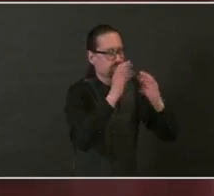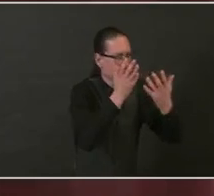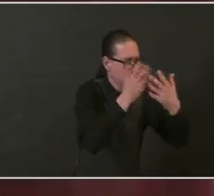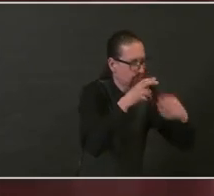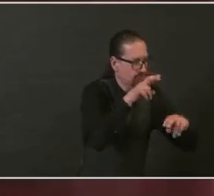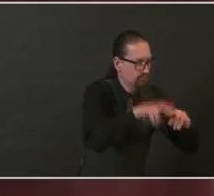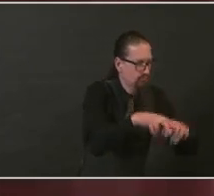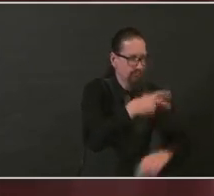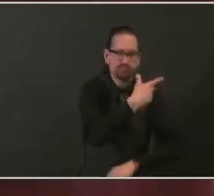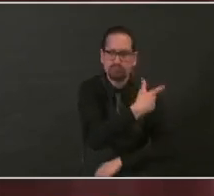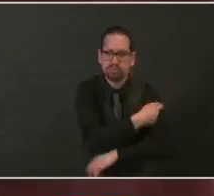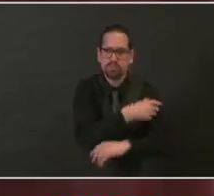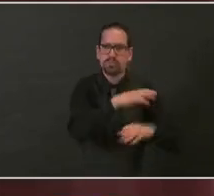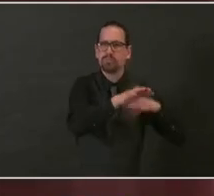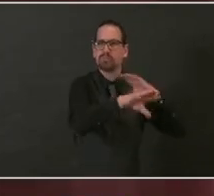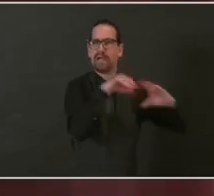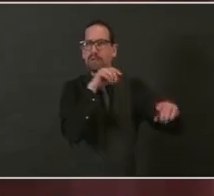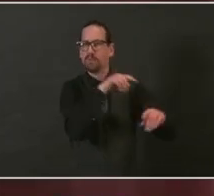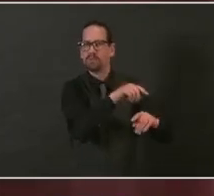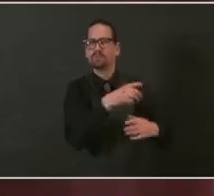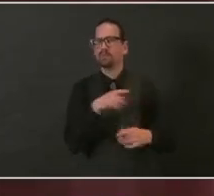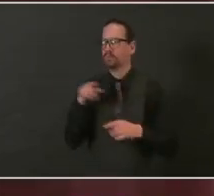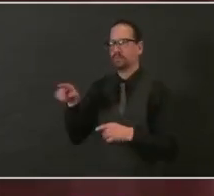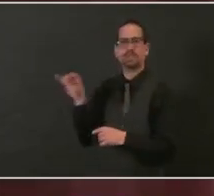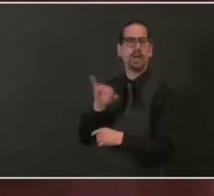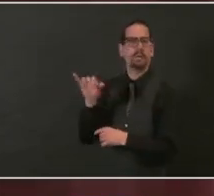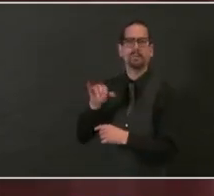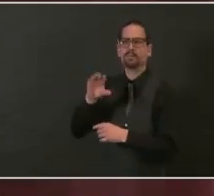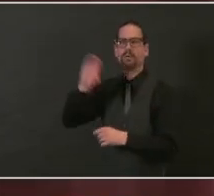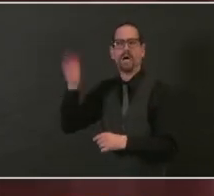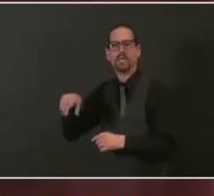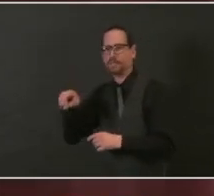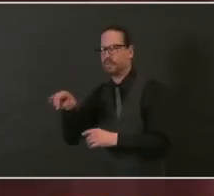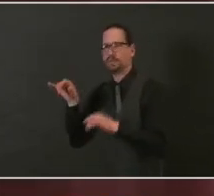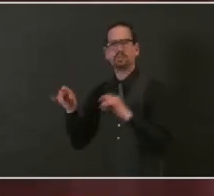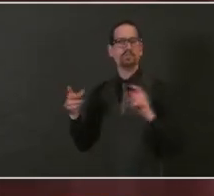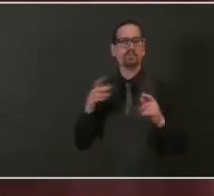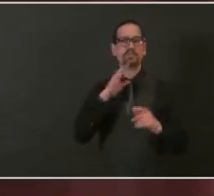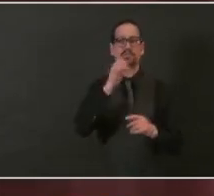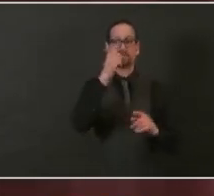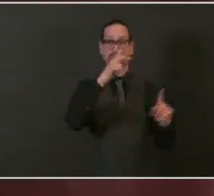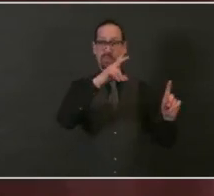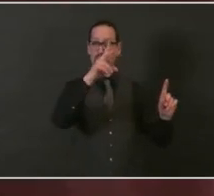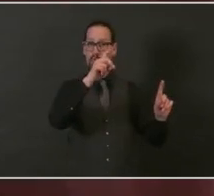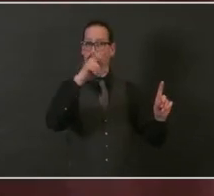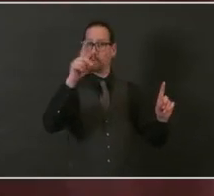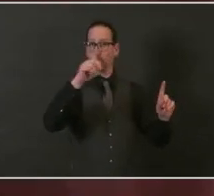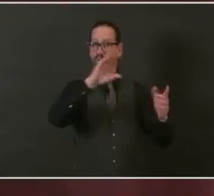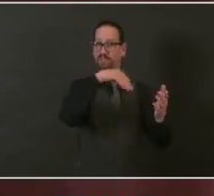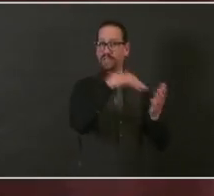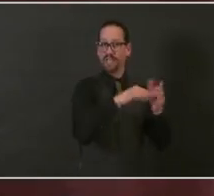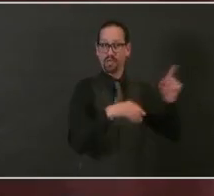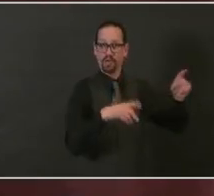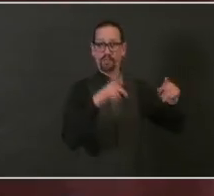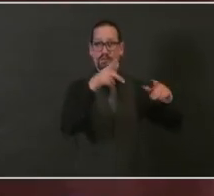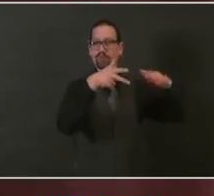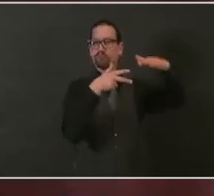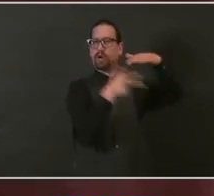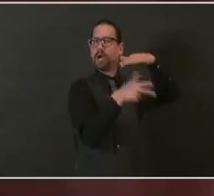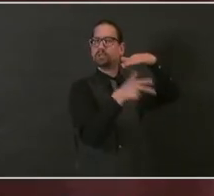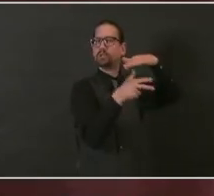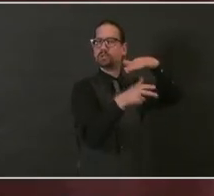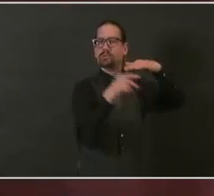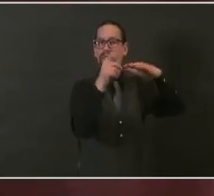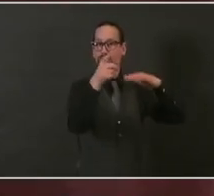there are ambassadors meeting older adults in the parking garage and using golf carts to bring